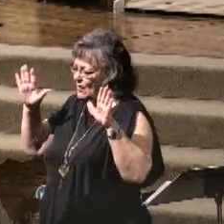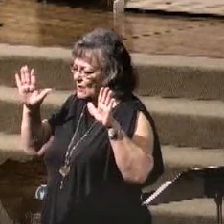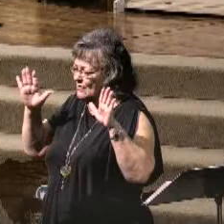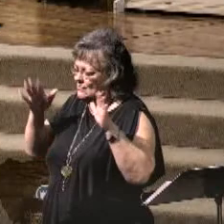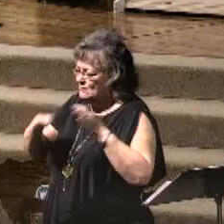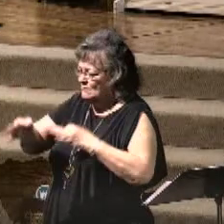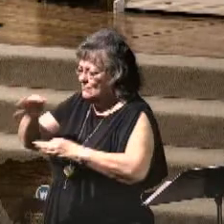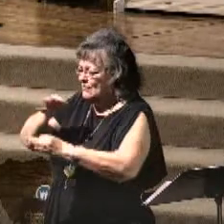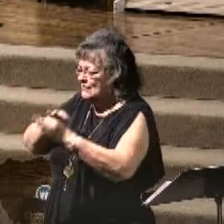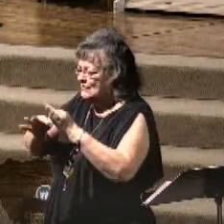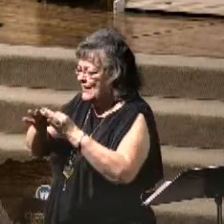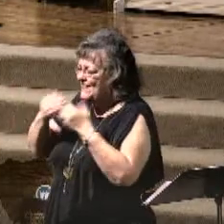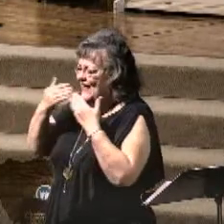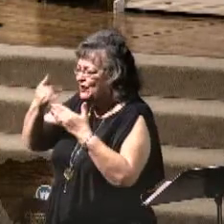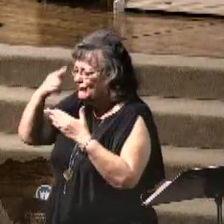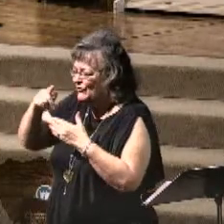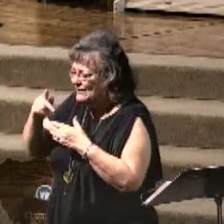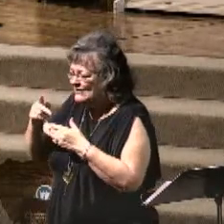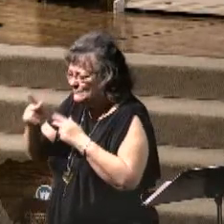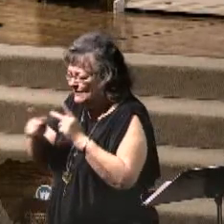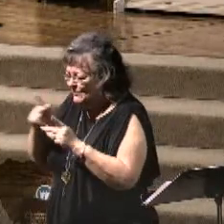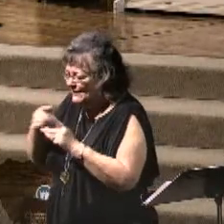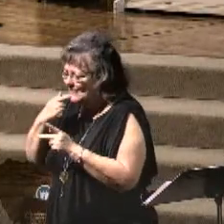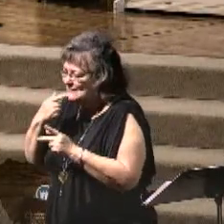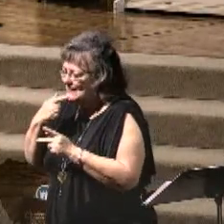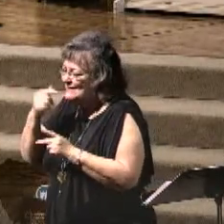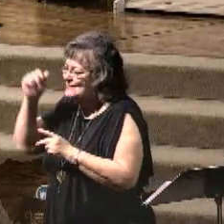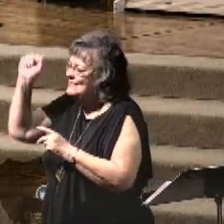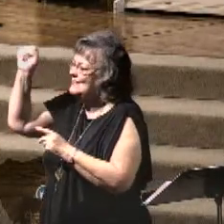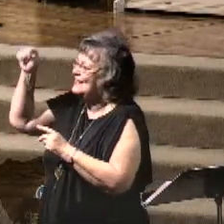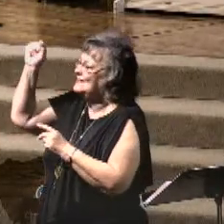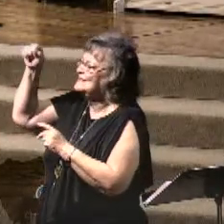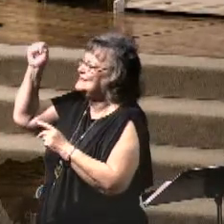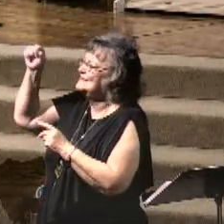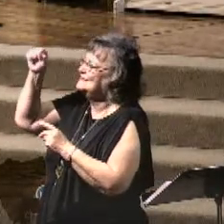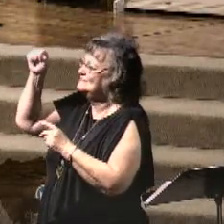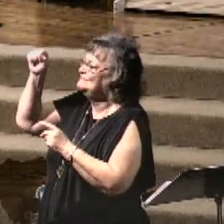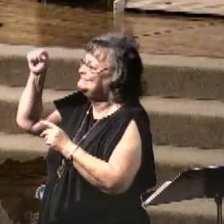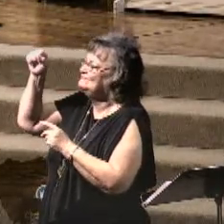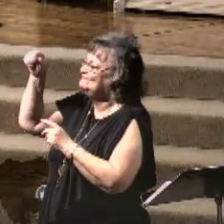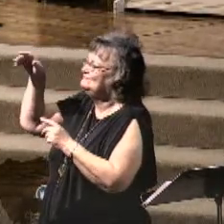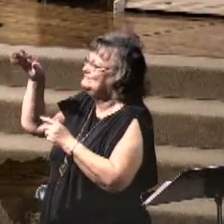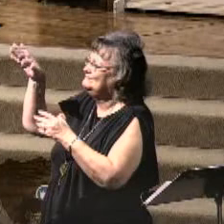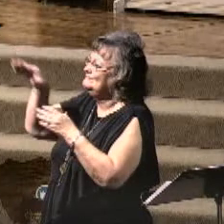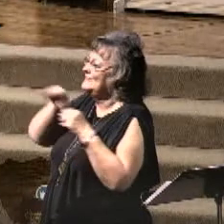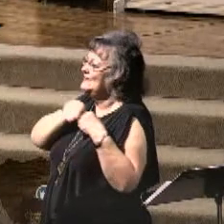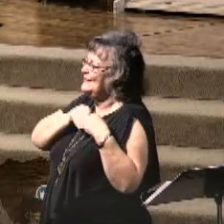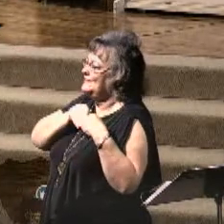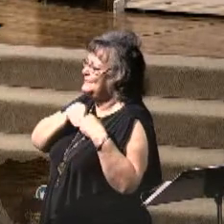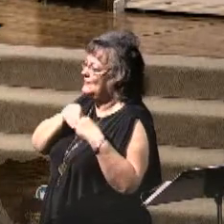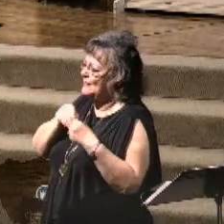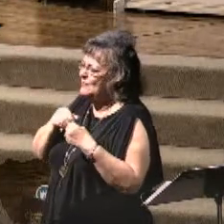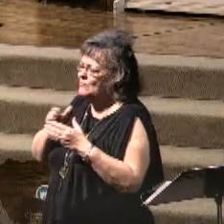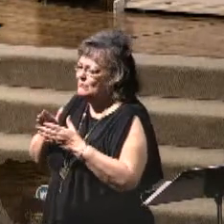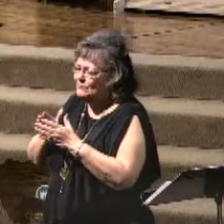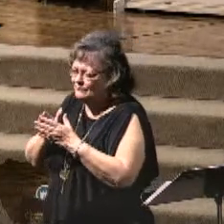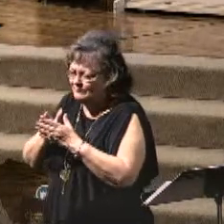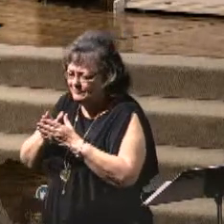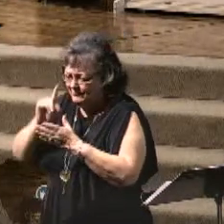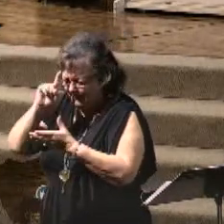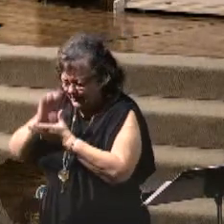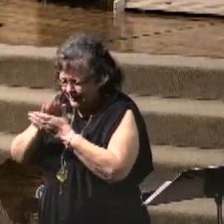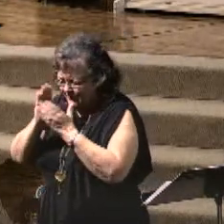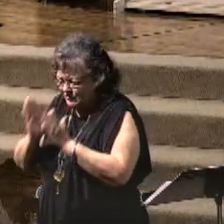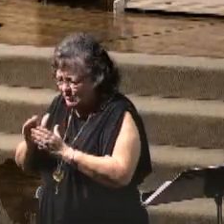today. And I pray and ask you, Lord, that you would help us as Christians, as believers in